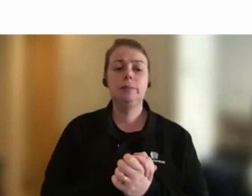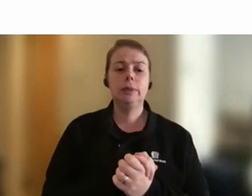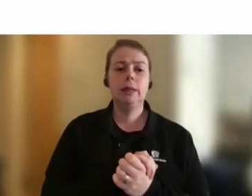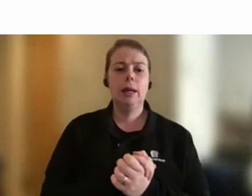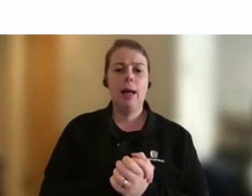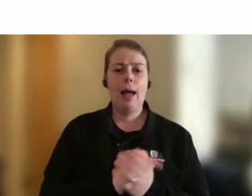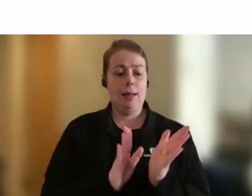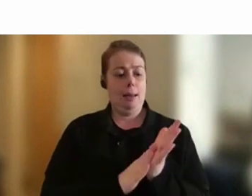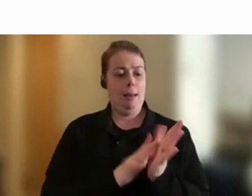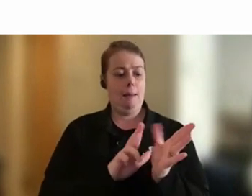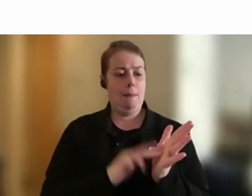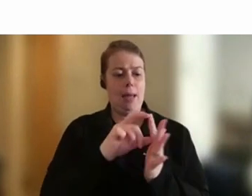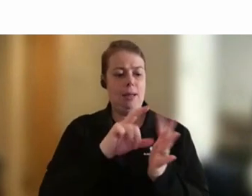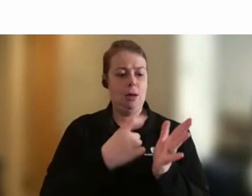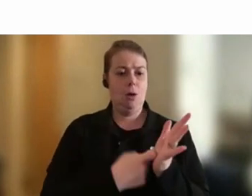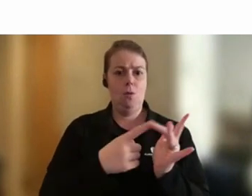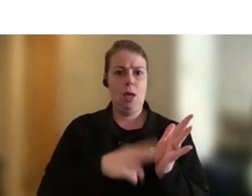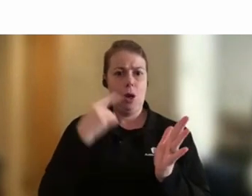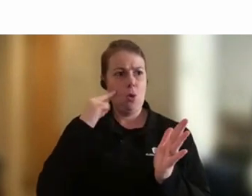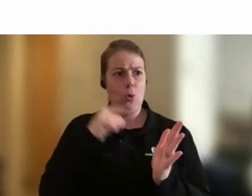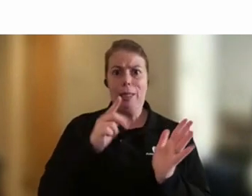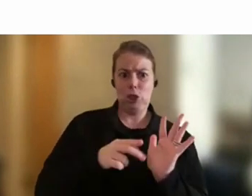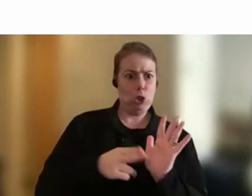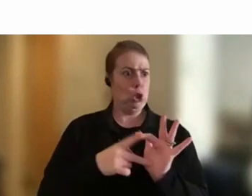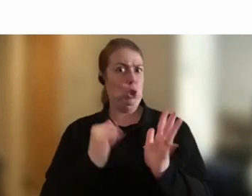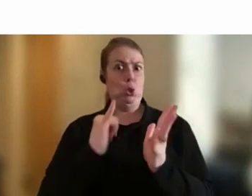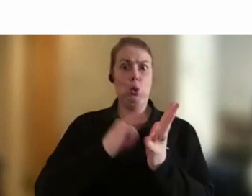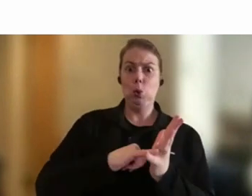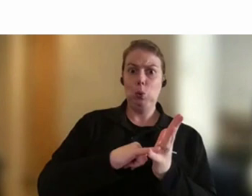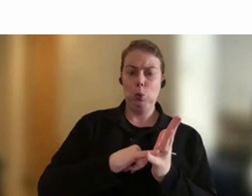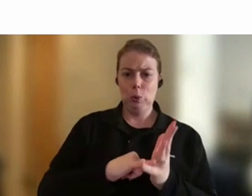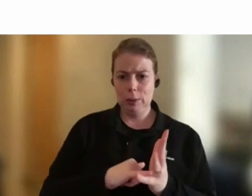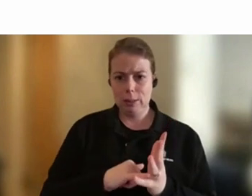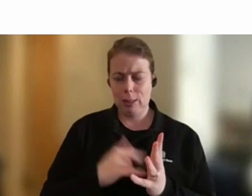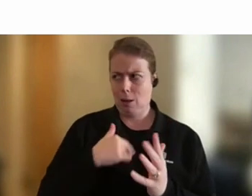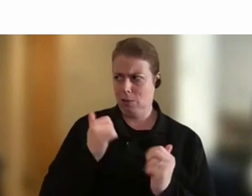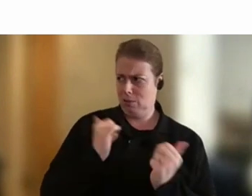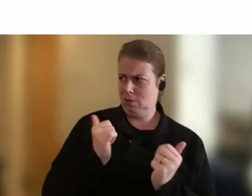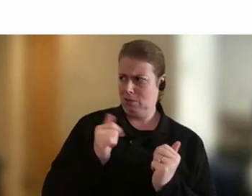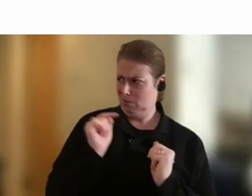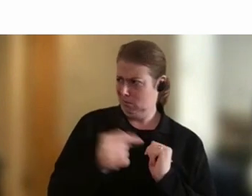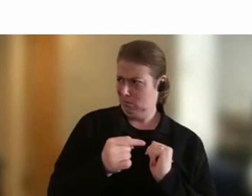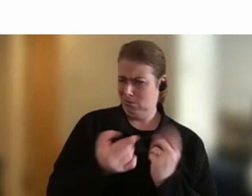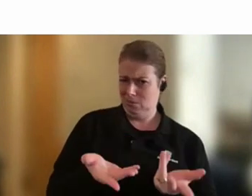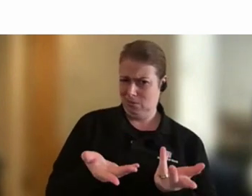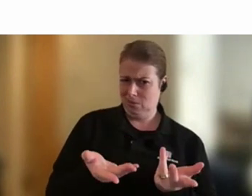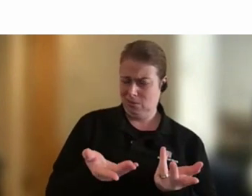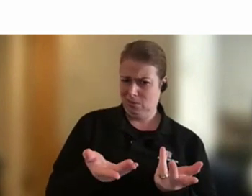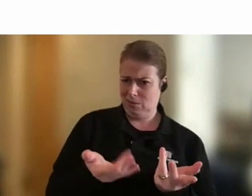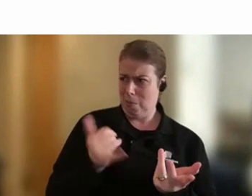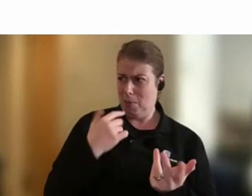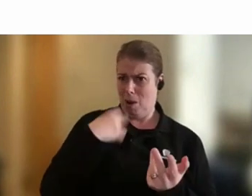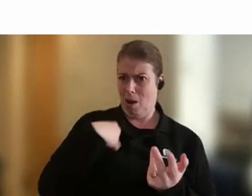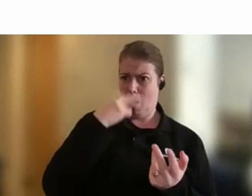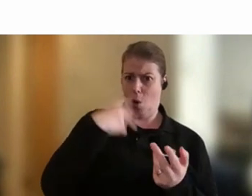was news, which I was completely bemused by. Like, that's news. That wouldn't have been news in my old job if I had